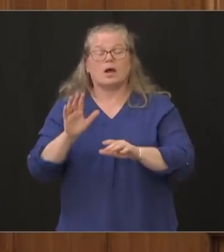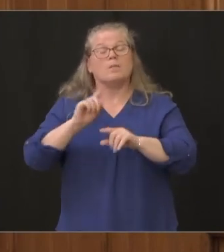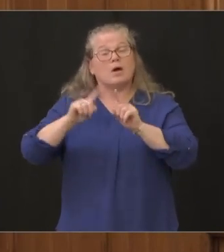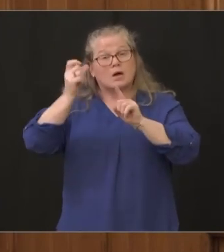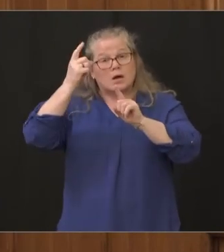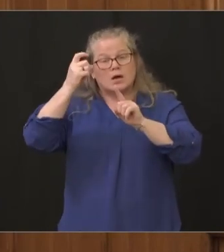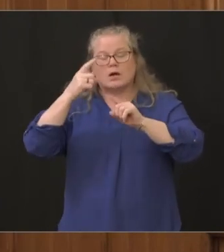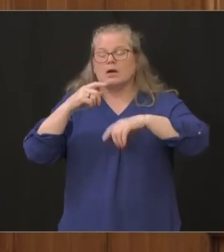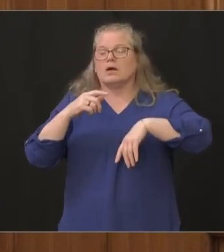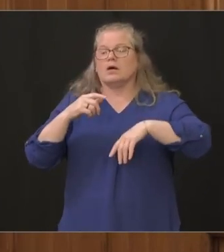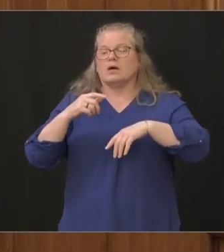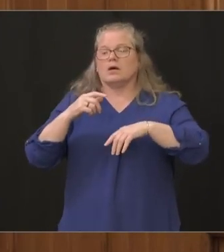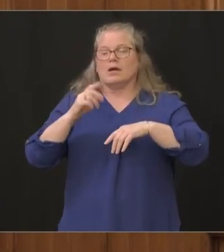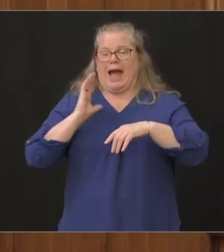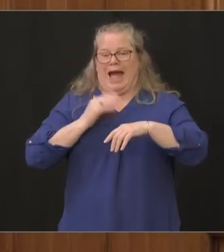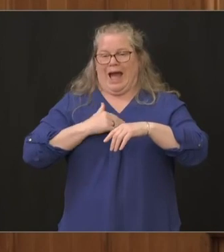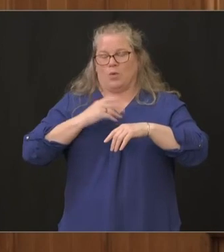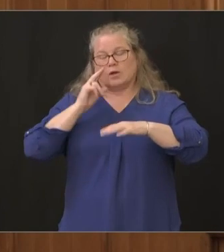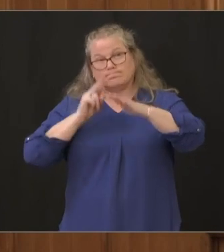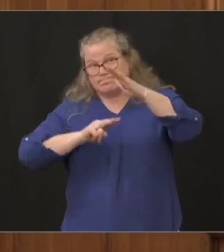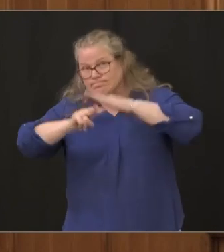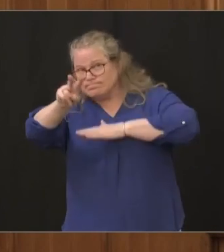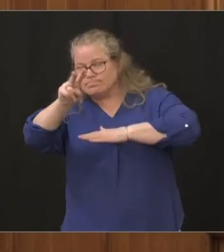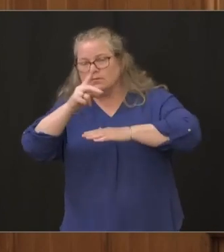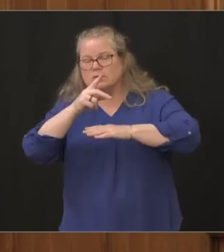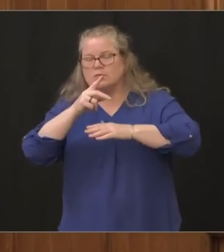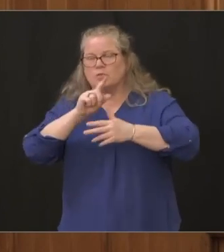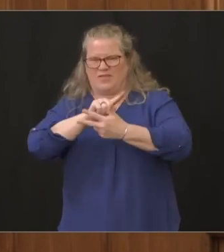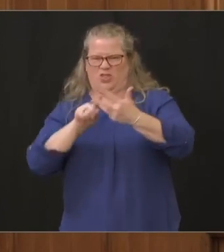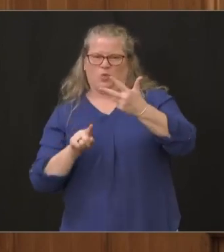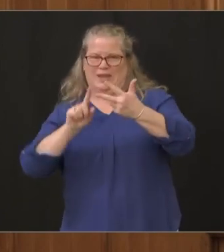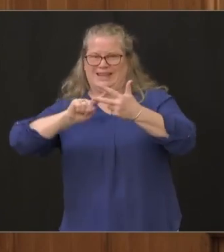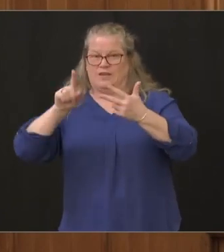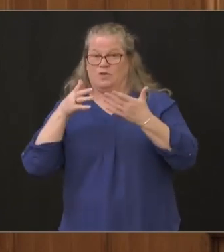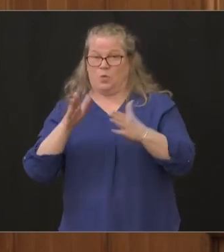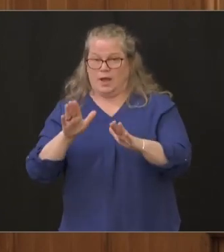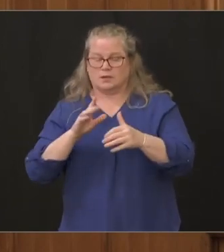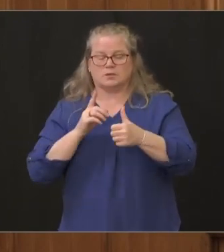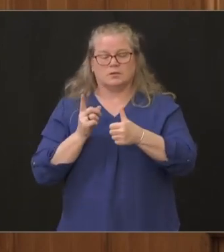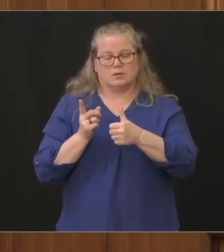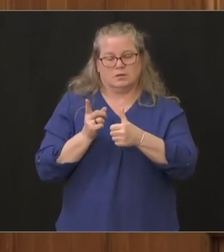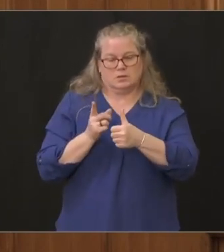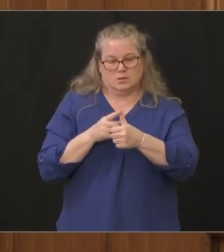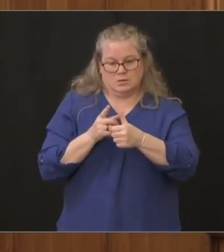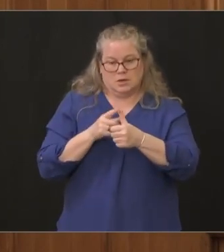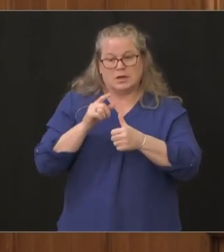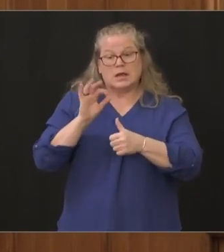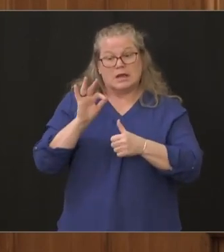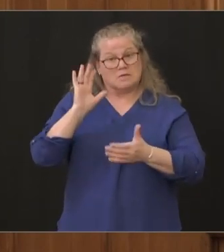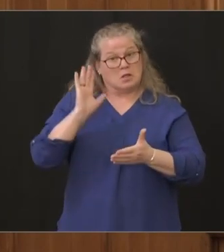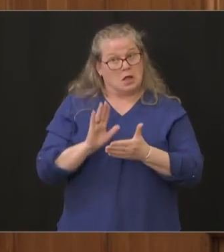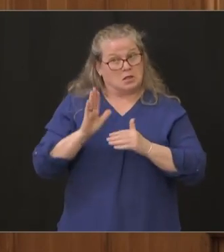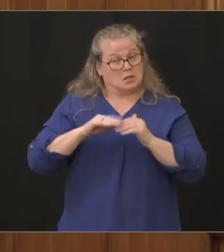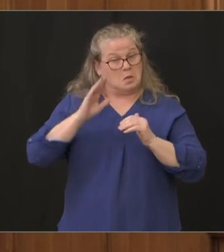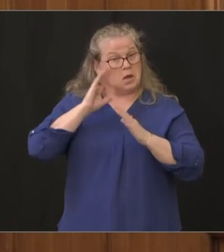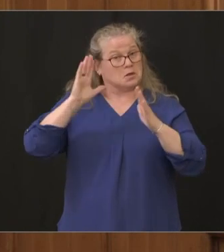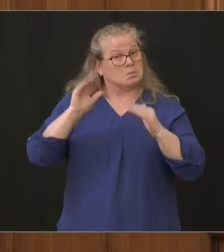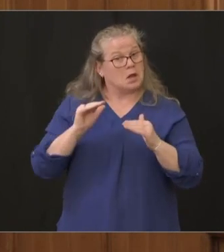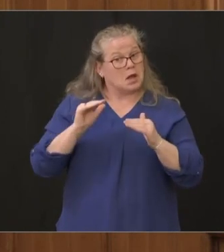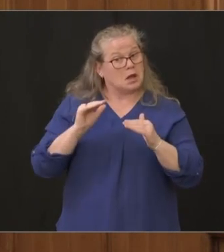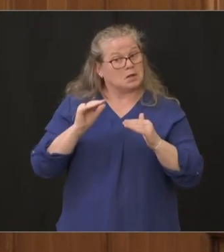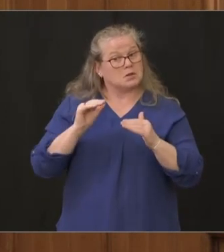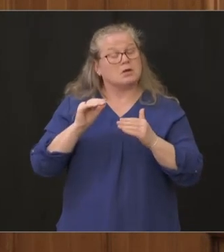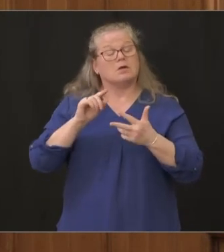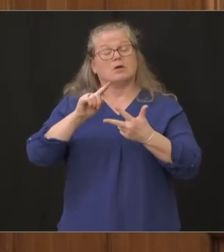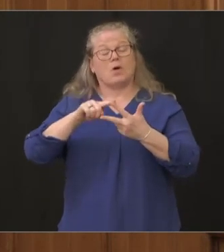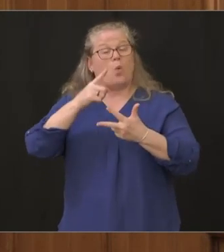uh three different levels so in terms of a if it's more modest than is anticipated if it's what we expect and if it's more severe